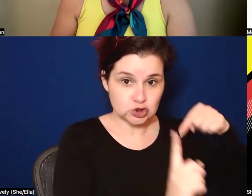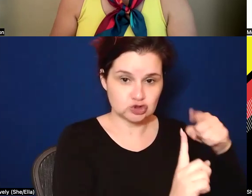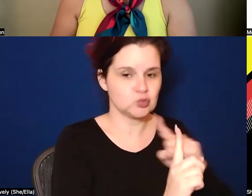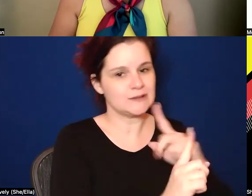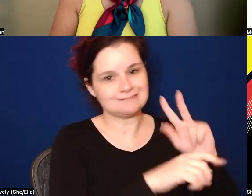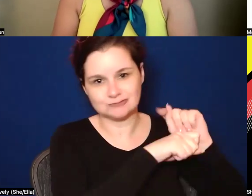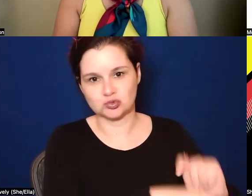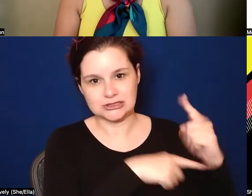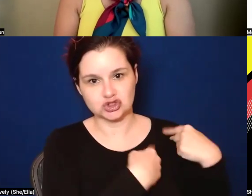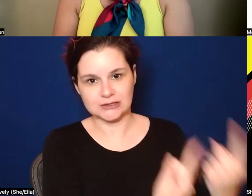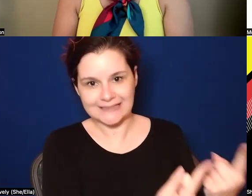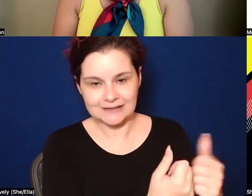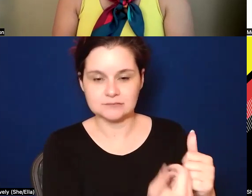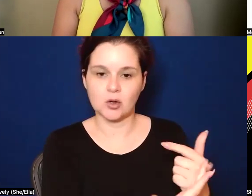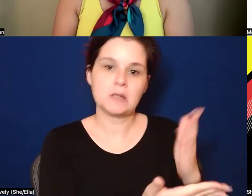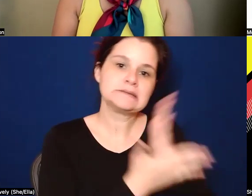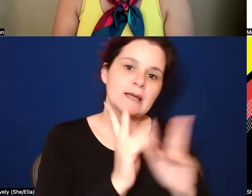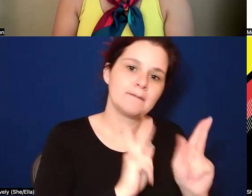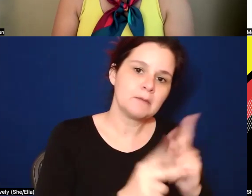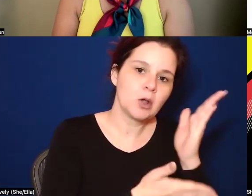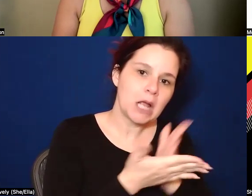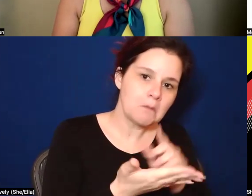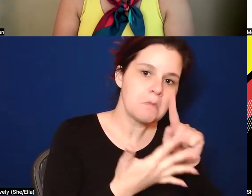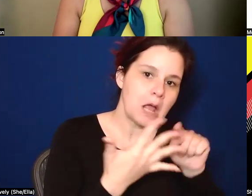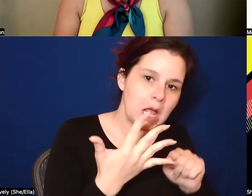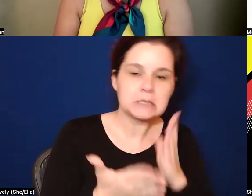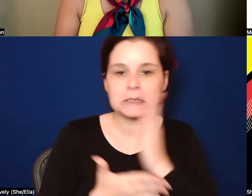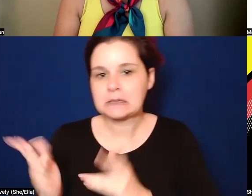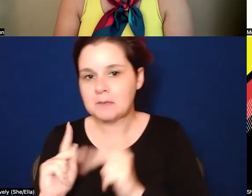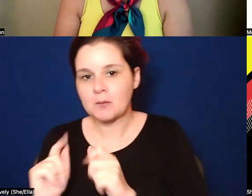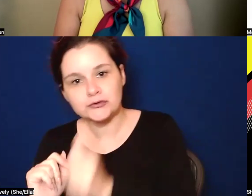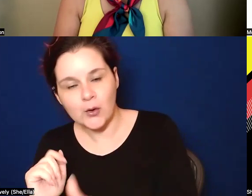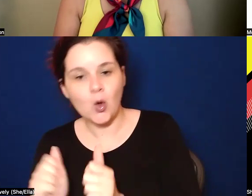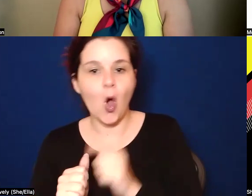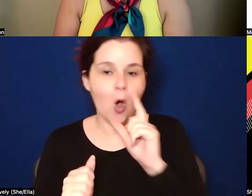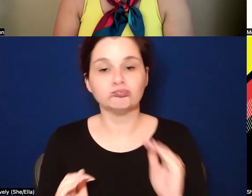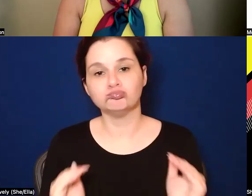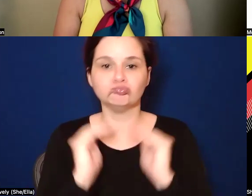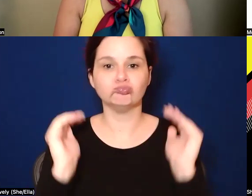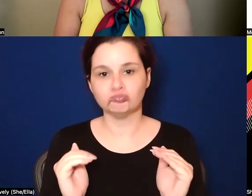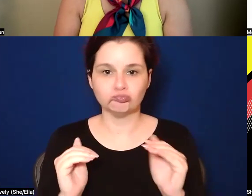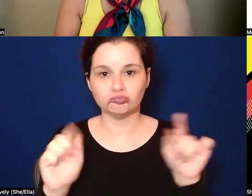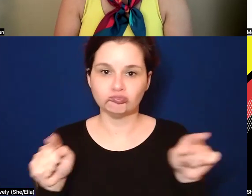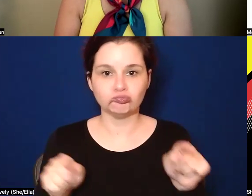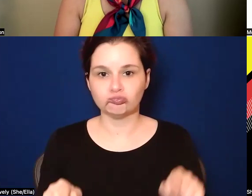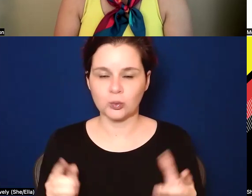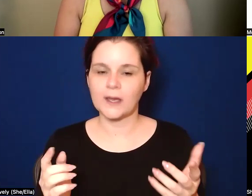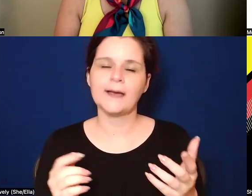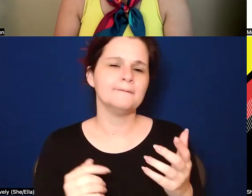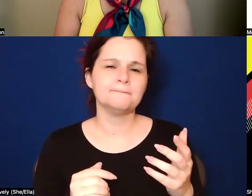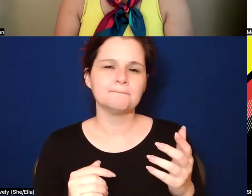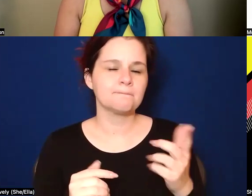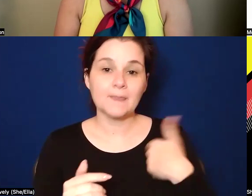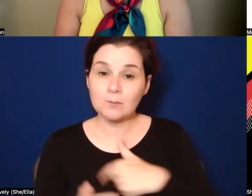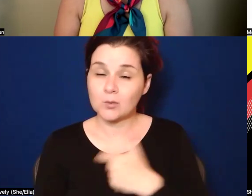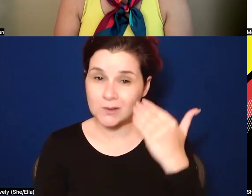traditionally we're looking at, okay, well, some people get something and some people don't. okay, we're justifying that to some degree. Right. But we